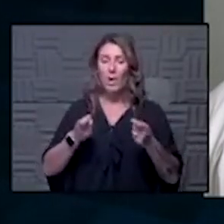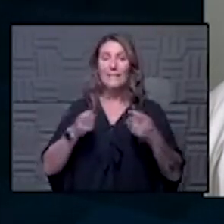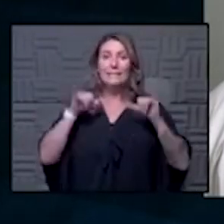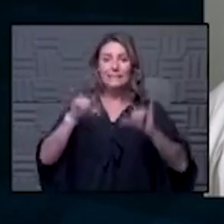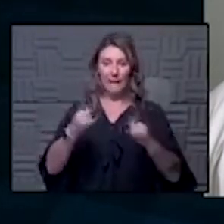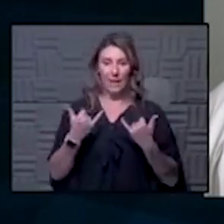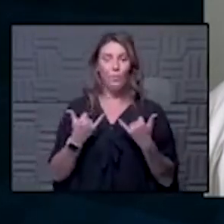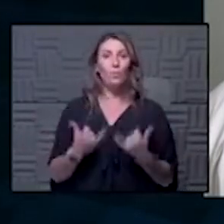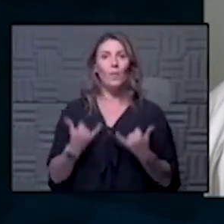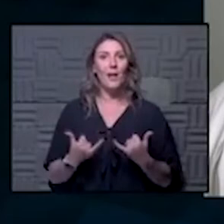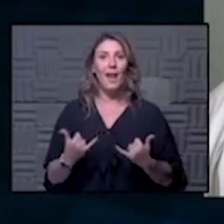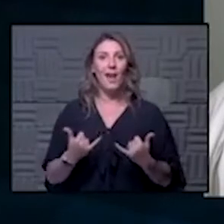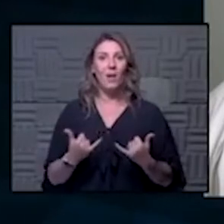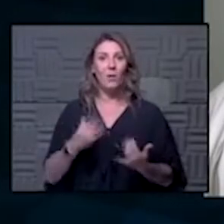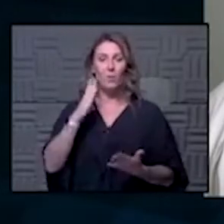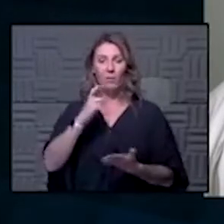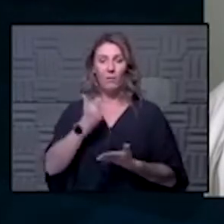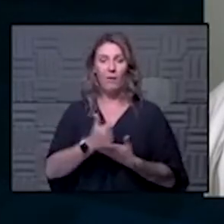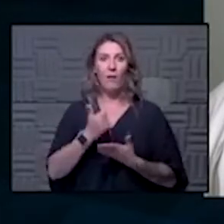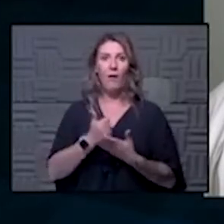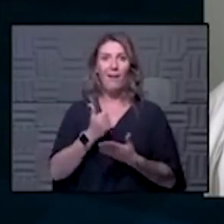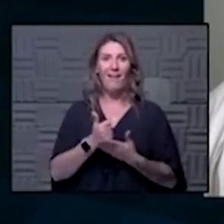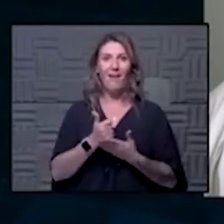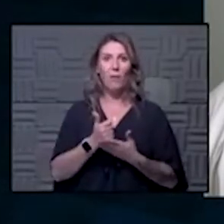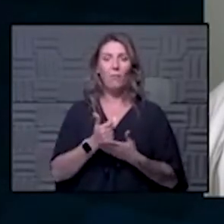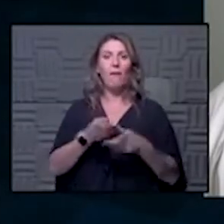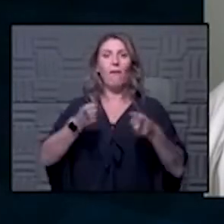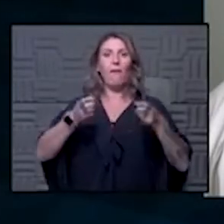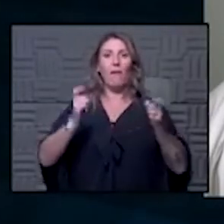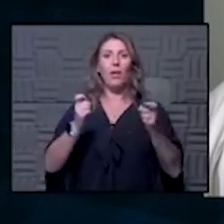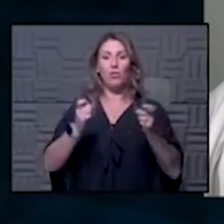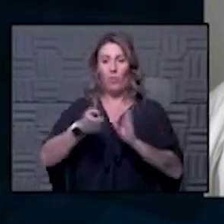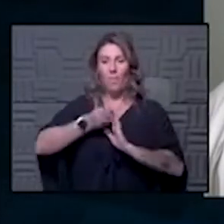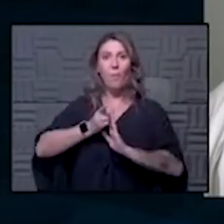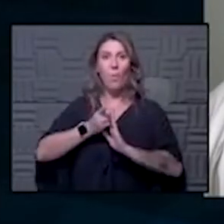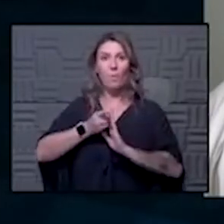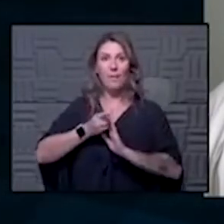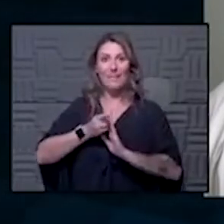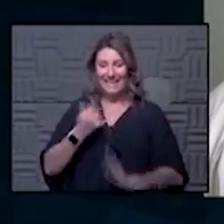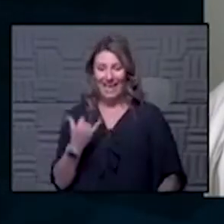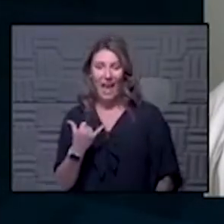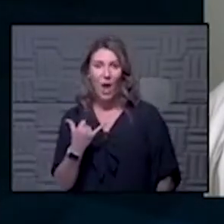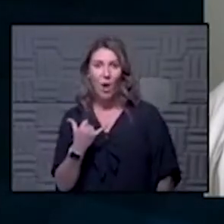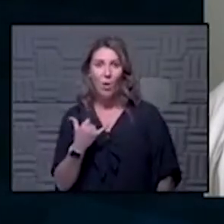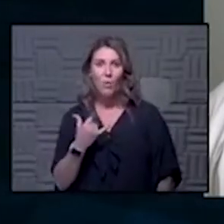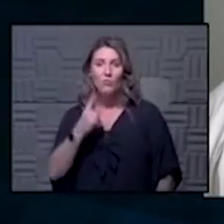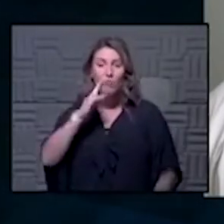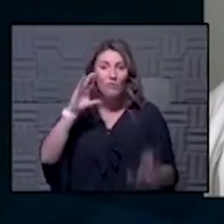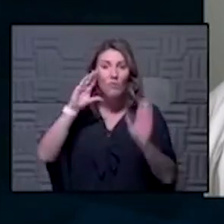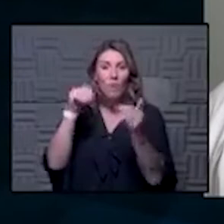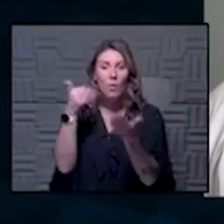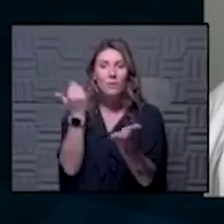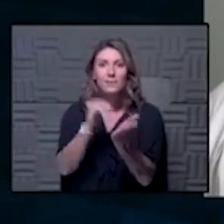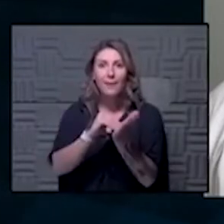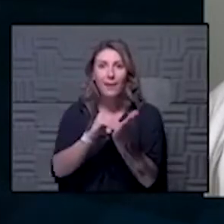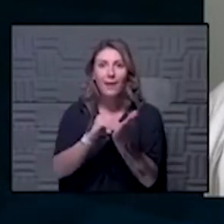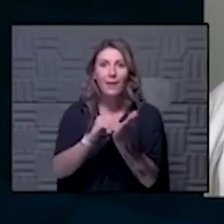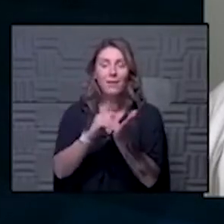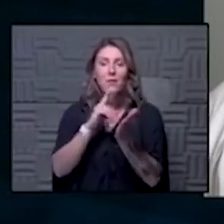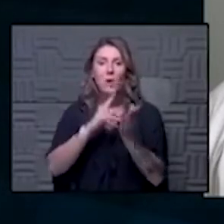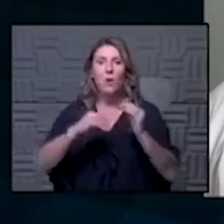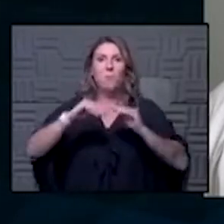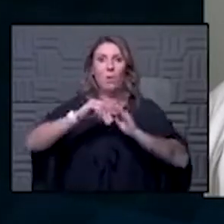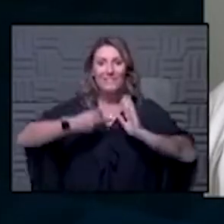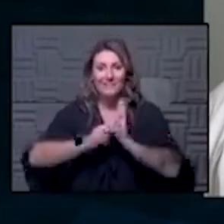that's going to help us to deal with the moment at hand it will help us refocus we can be more intentional in what we need to do